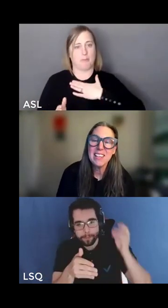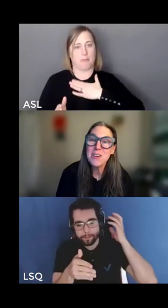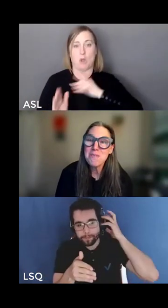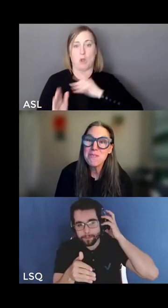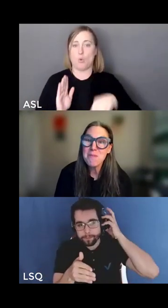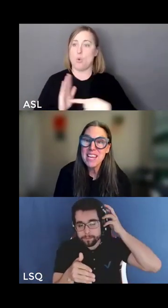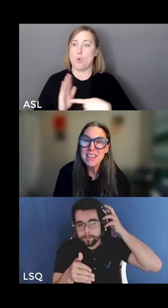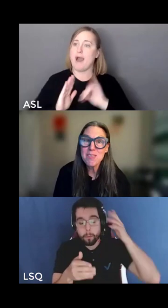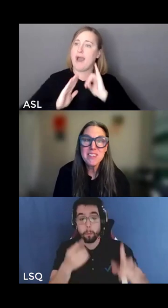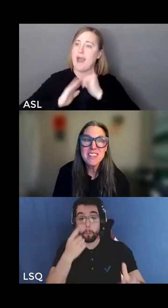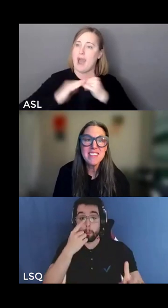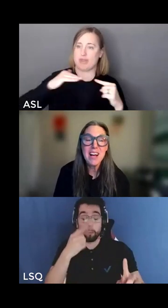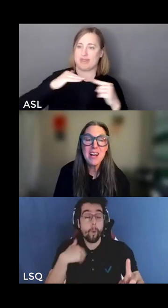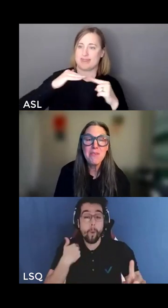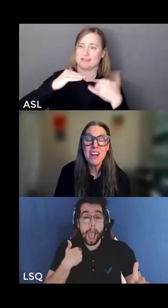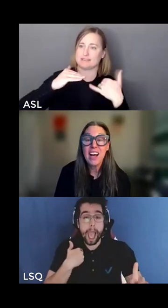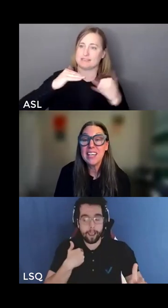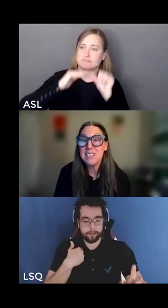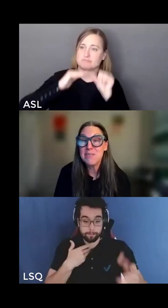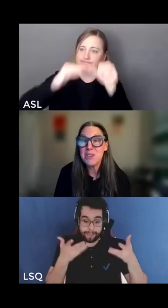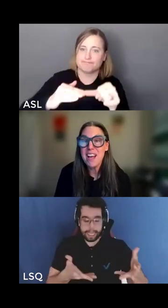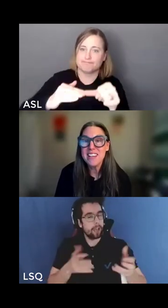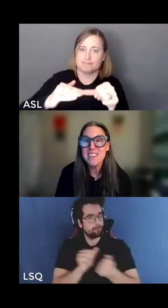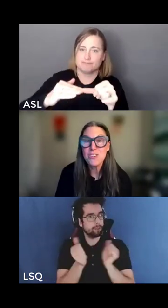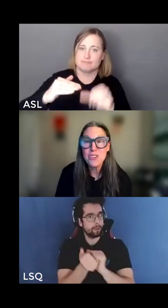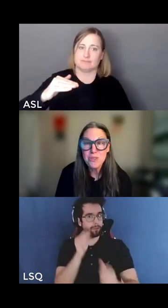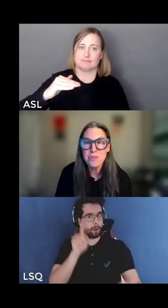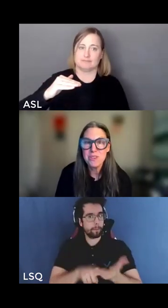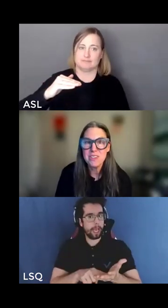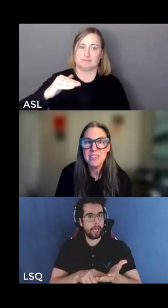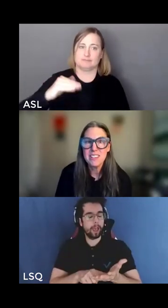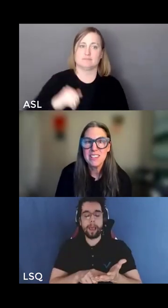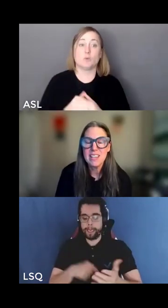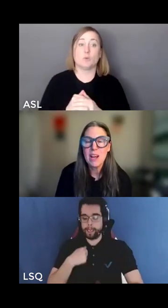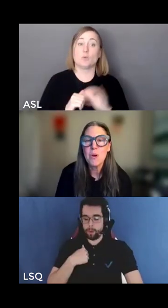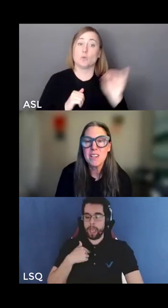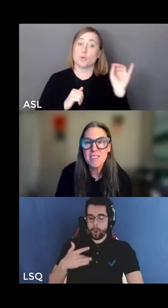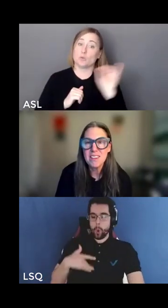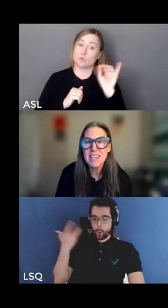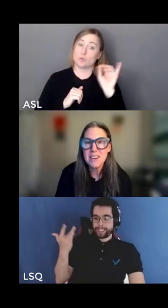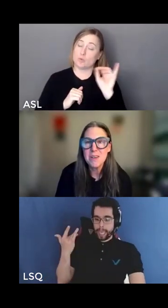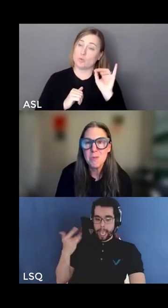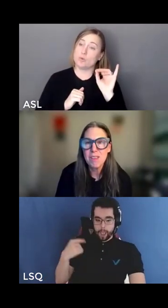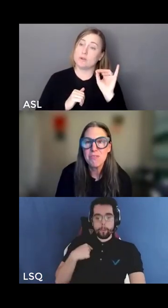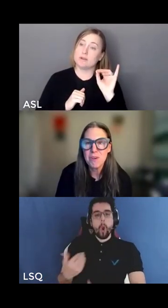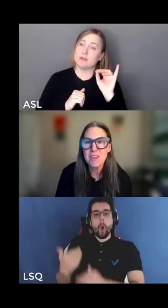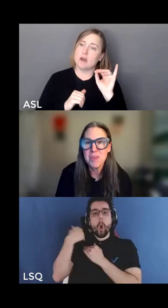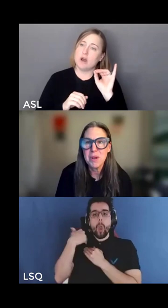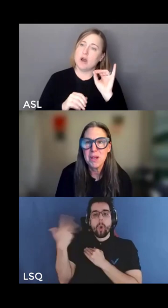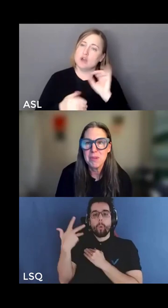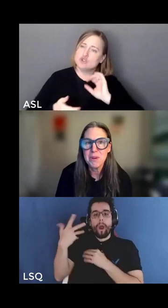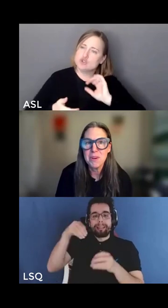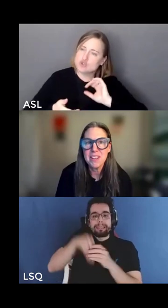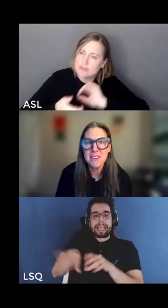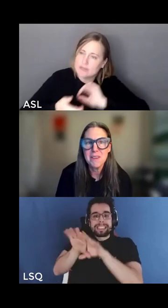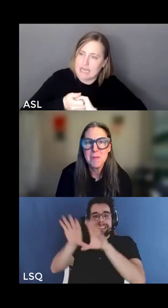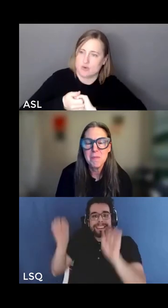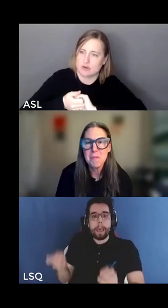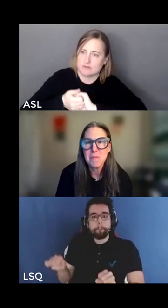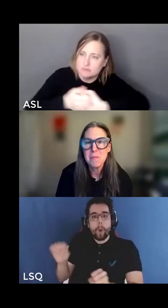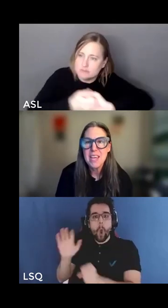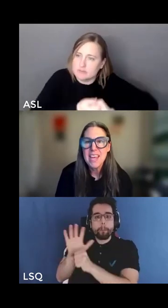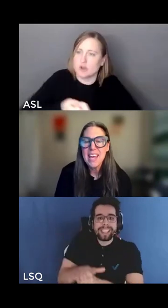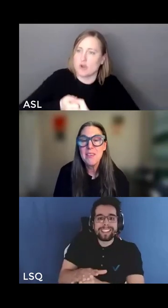i learn from the expertise of i give credit to and i work in solidarity with folks on the bottom of the coin